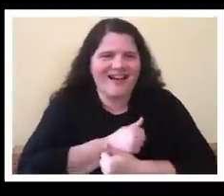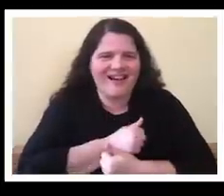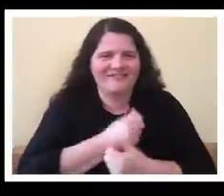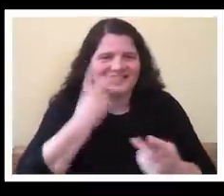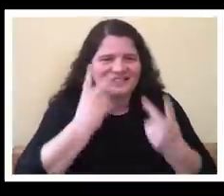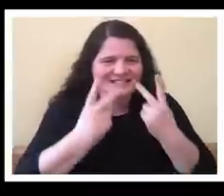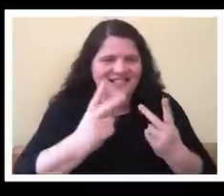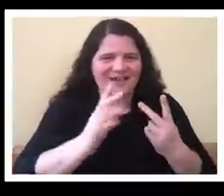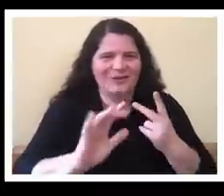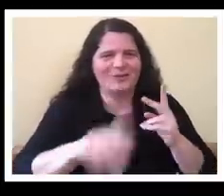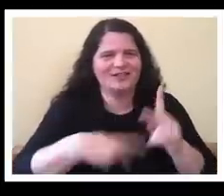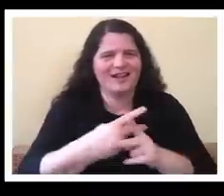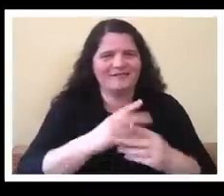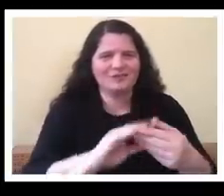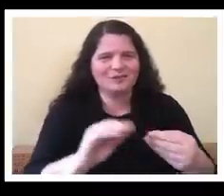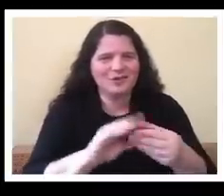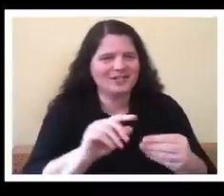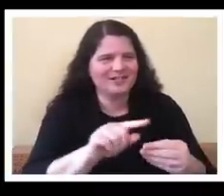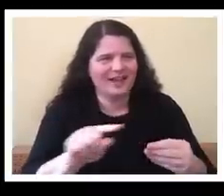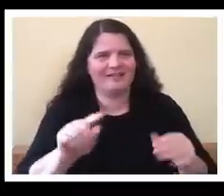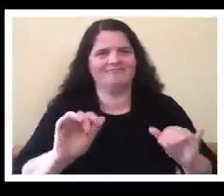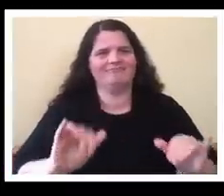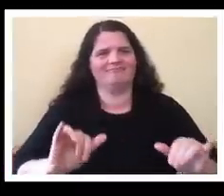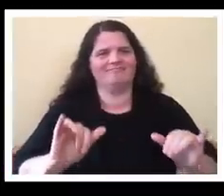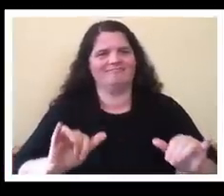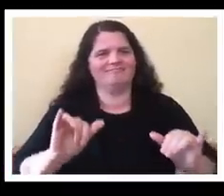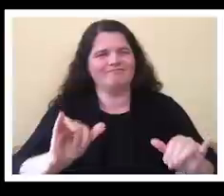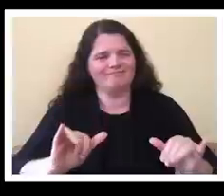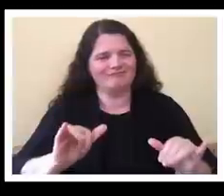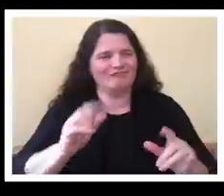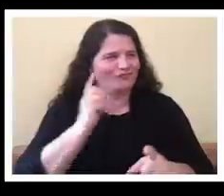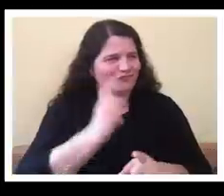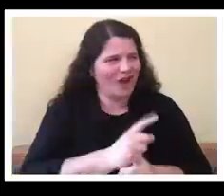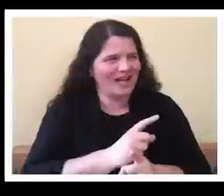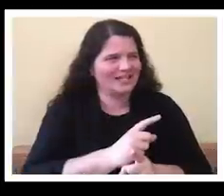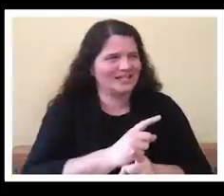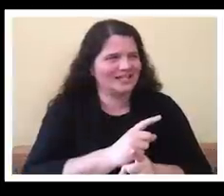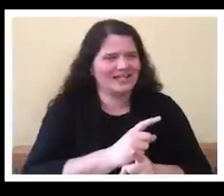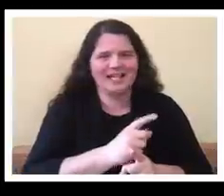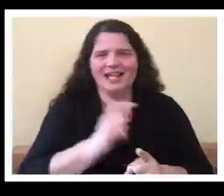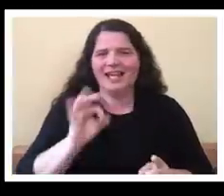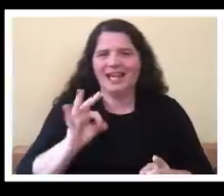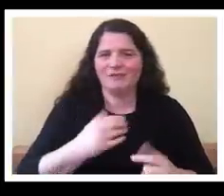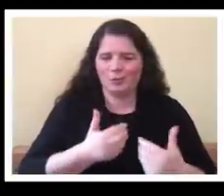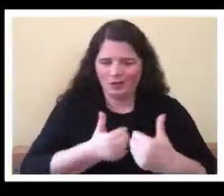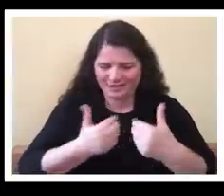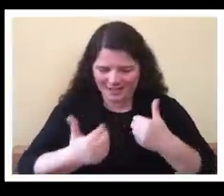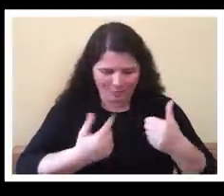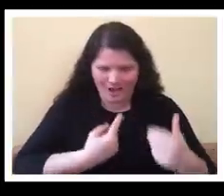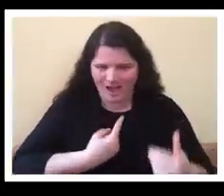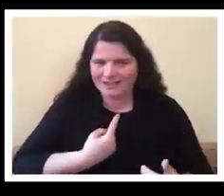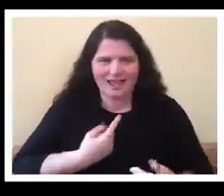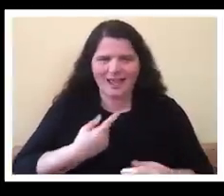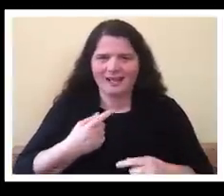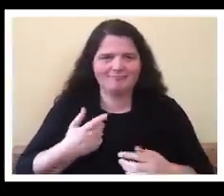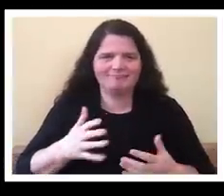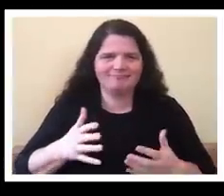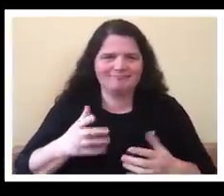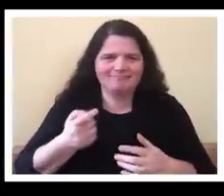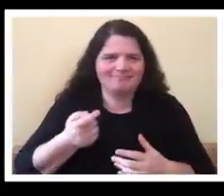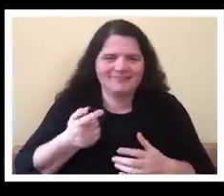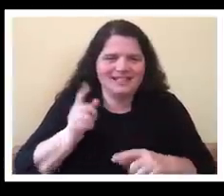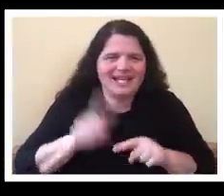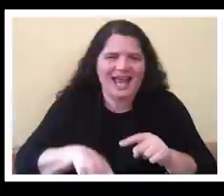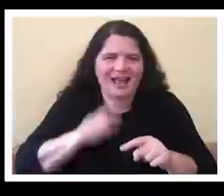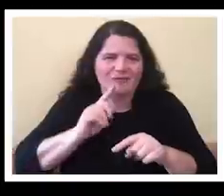reminder that uh so little gets done if we're isolated but so much gets done when we are